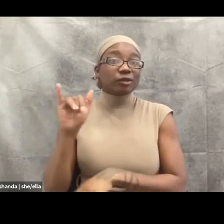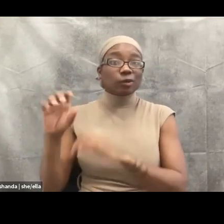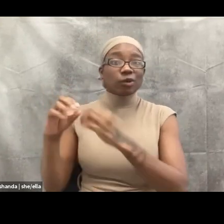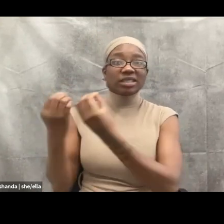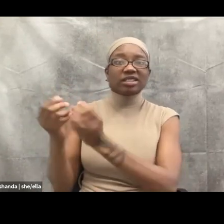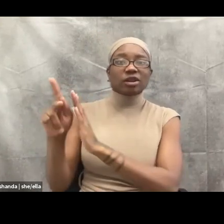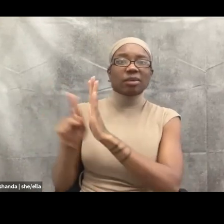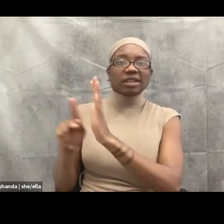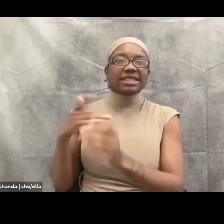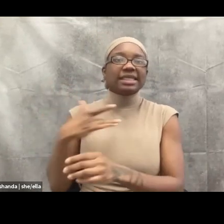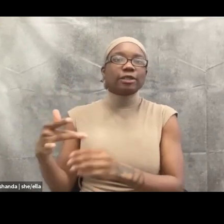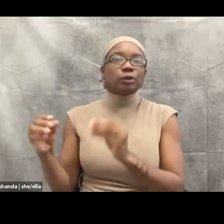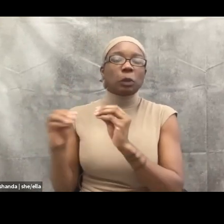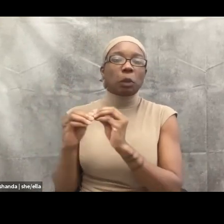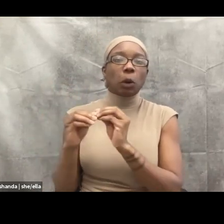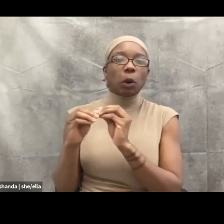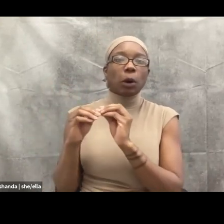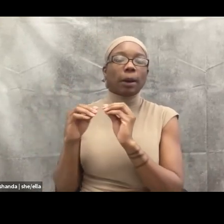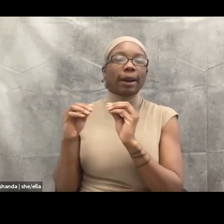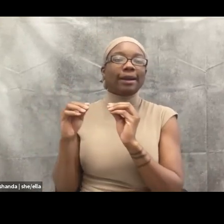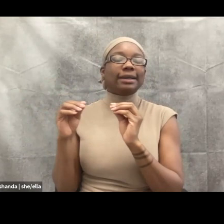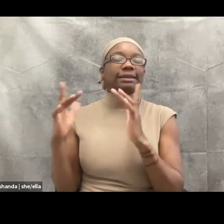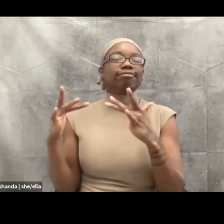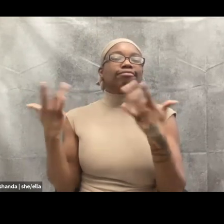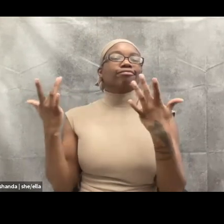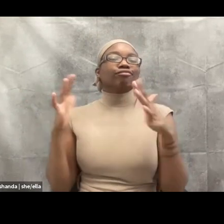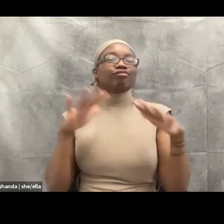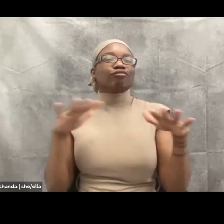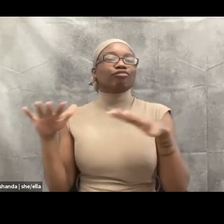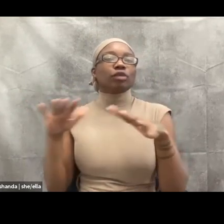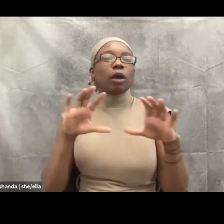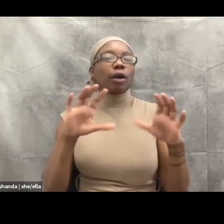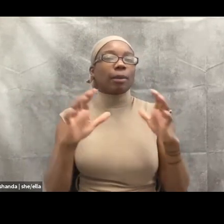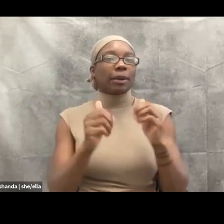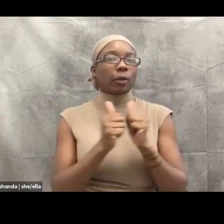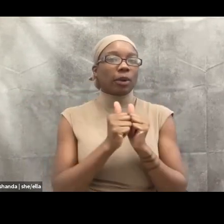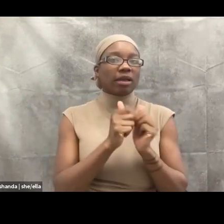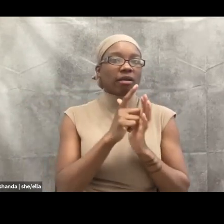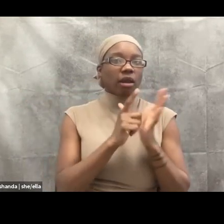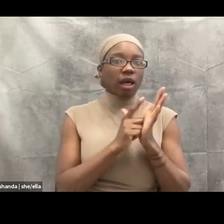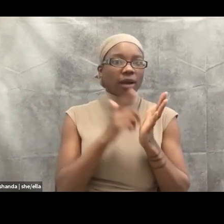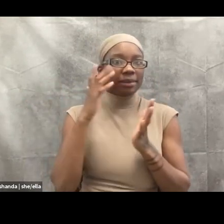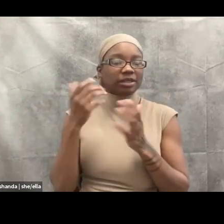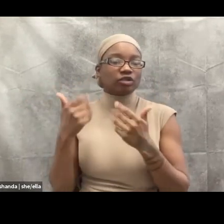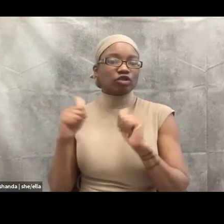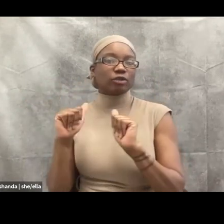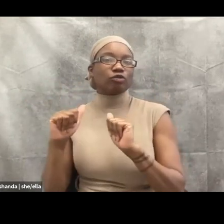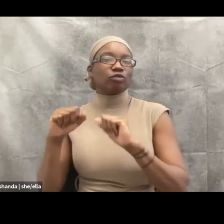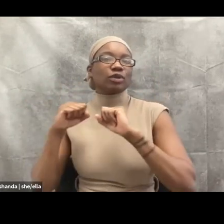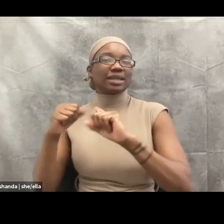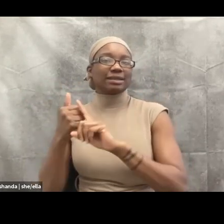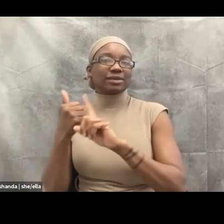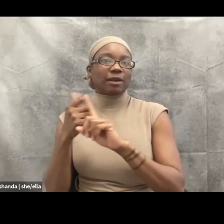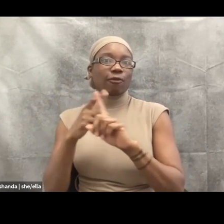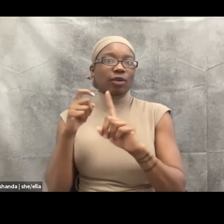um, because they're trying to protect themselves from litigation. So there's just math confusion about the difference between, um,